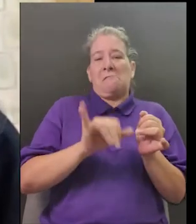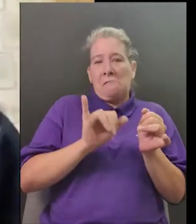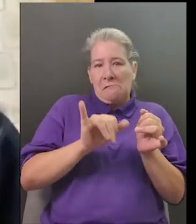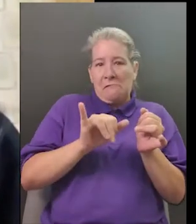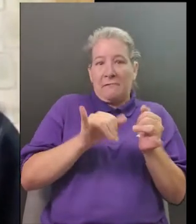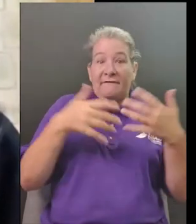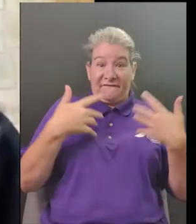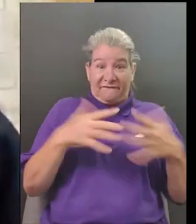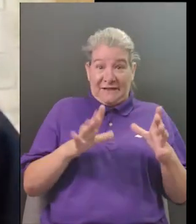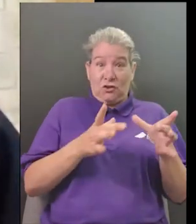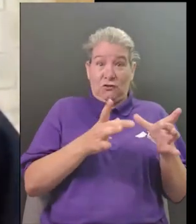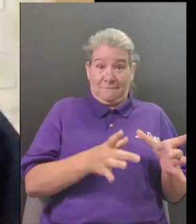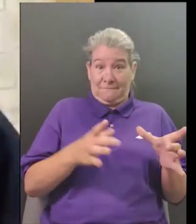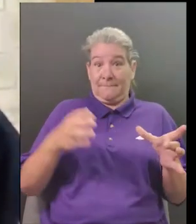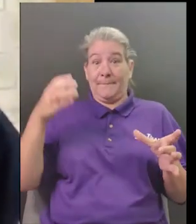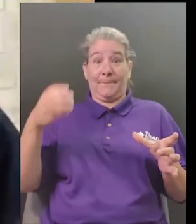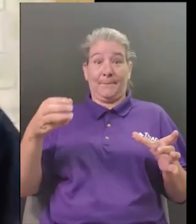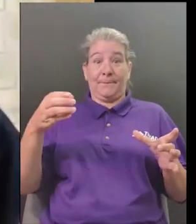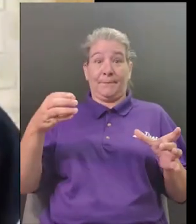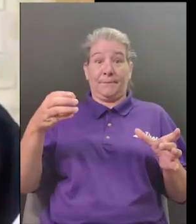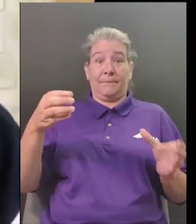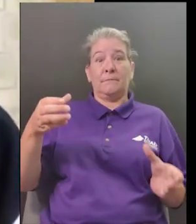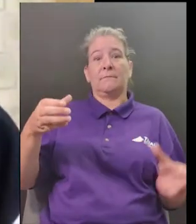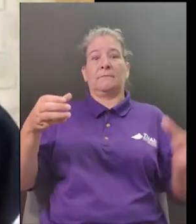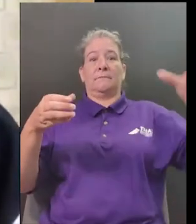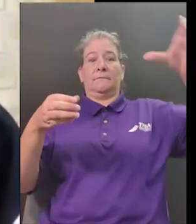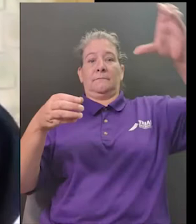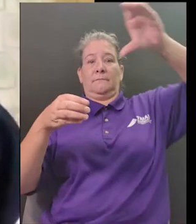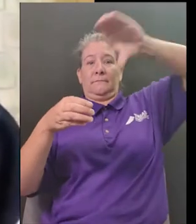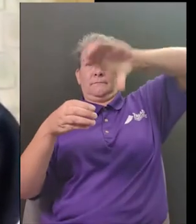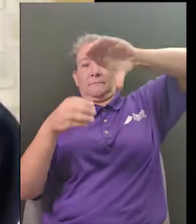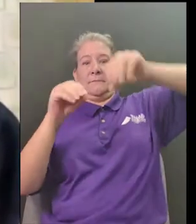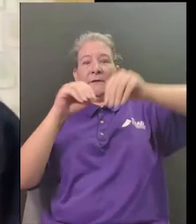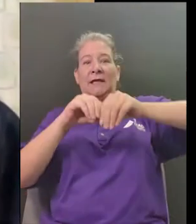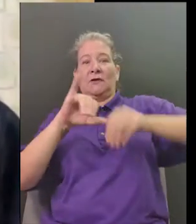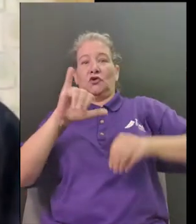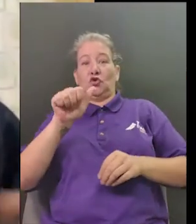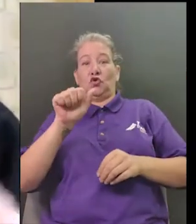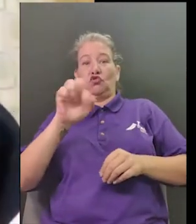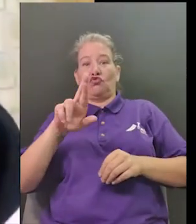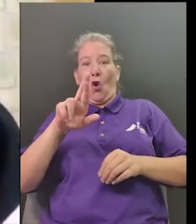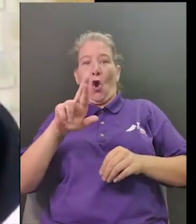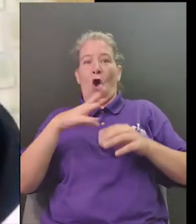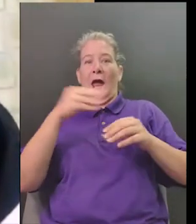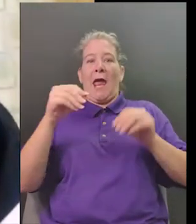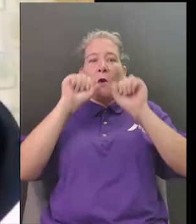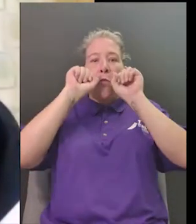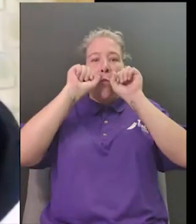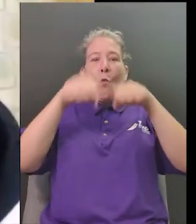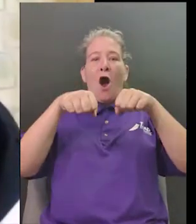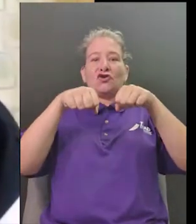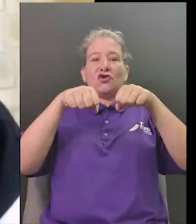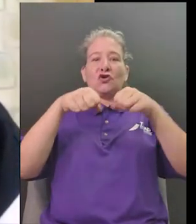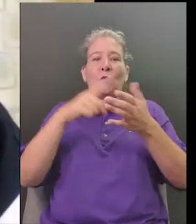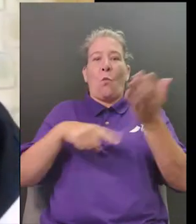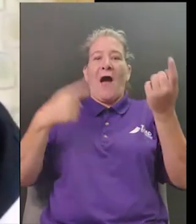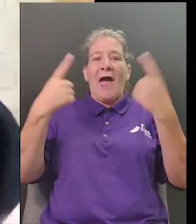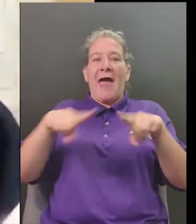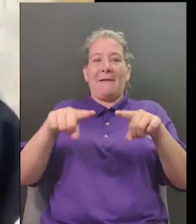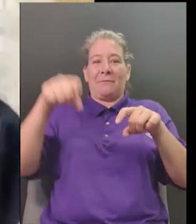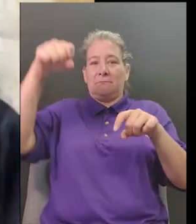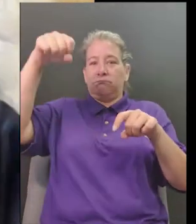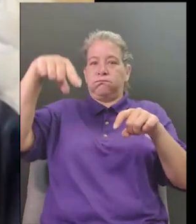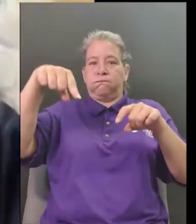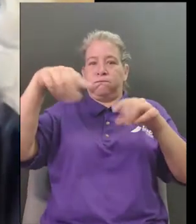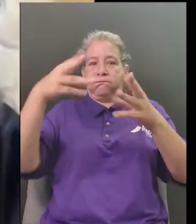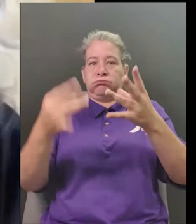firework favorite color let me know in the chat i'm gonna take red to begin with because it's